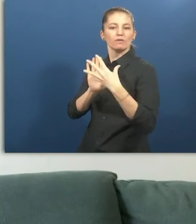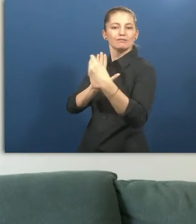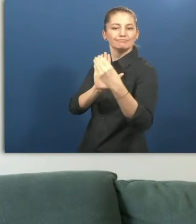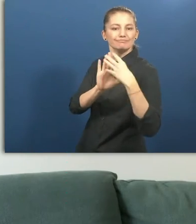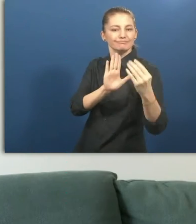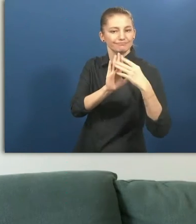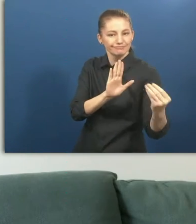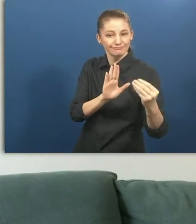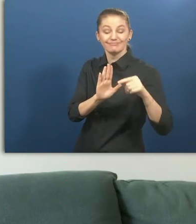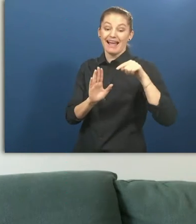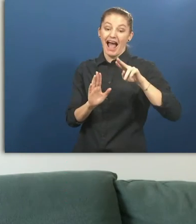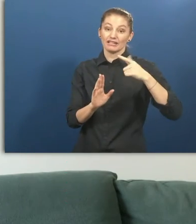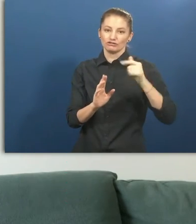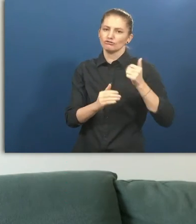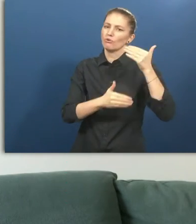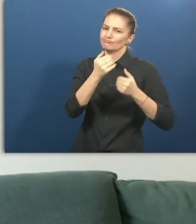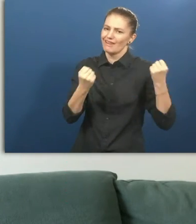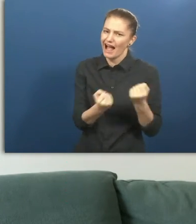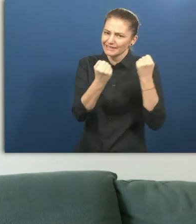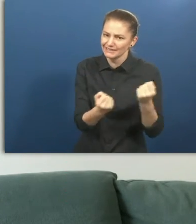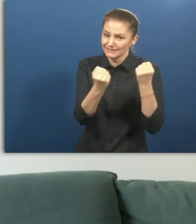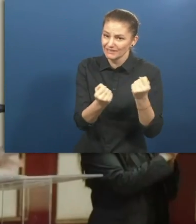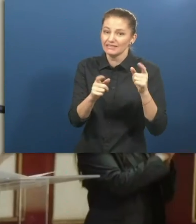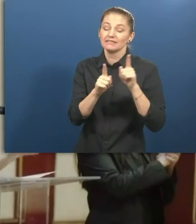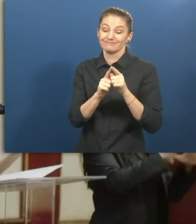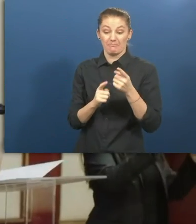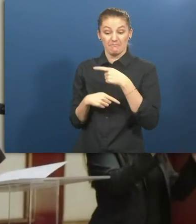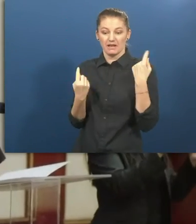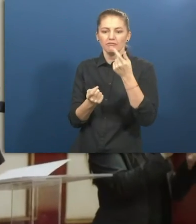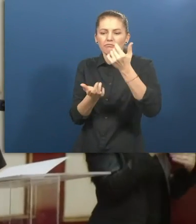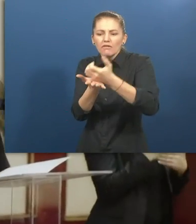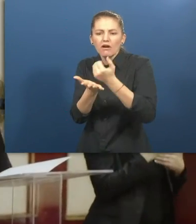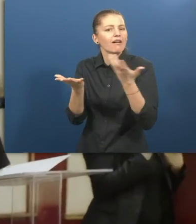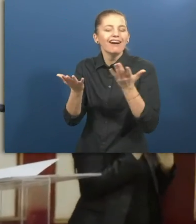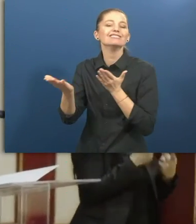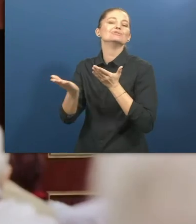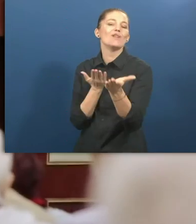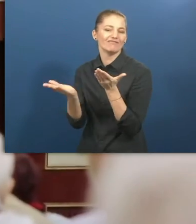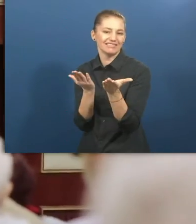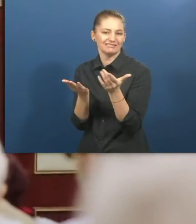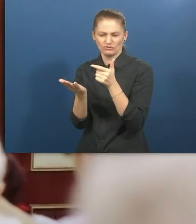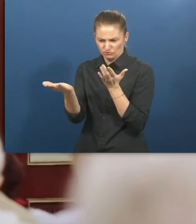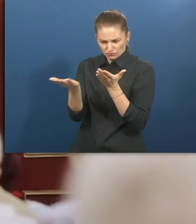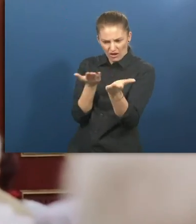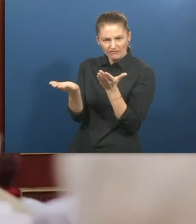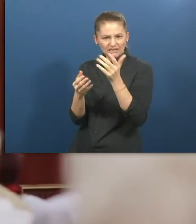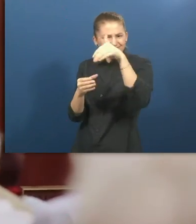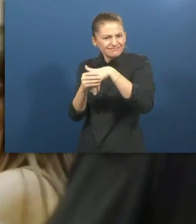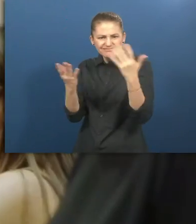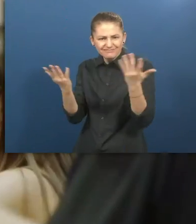constant and regular income thanks to our services. Our dominant revenue streams are